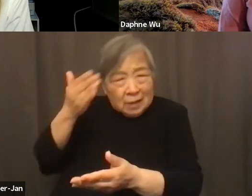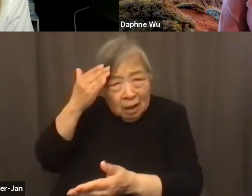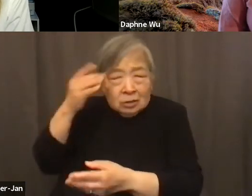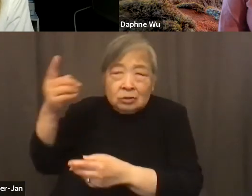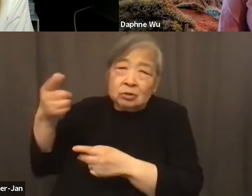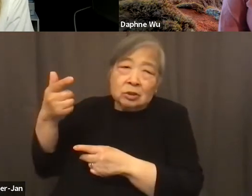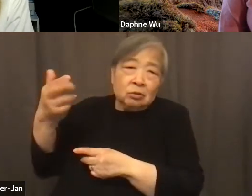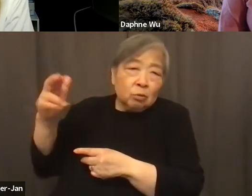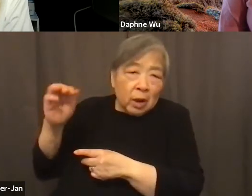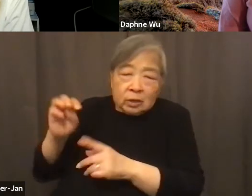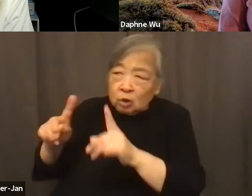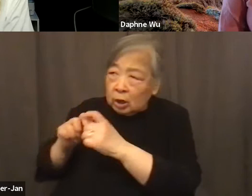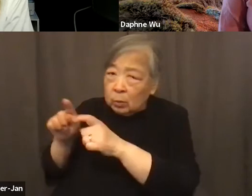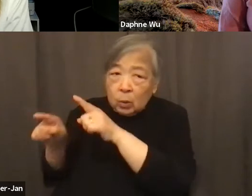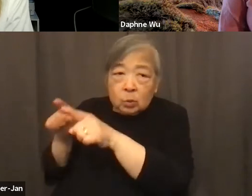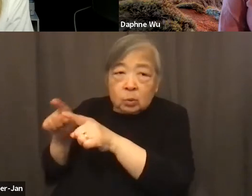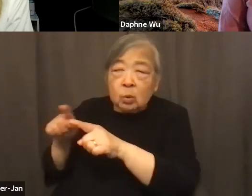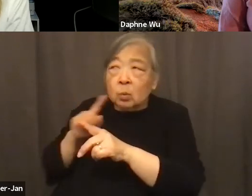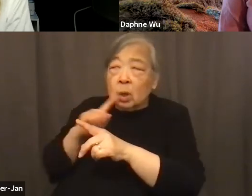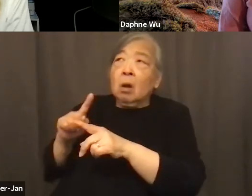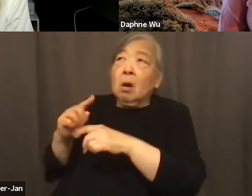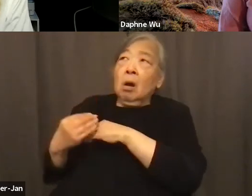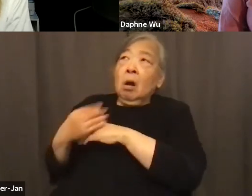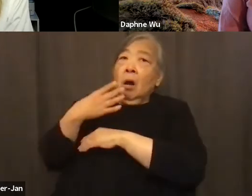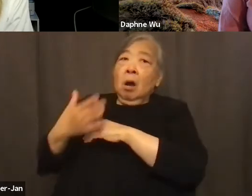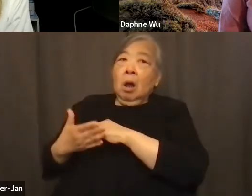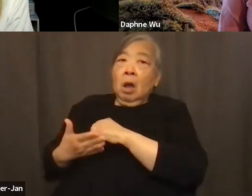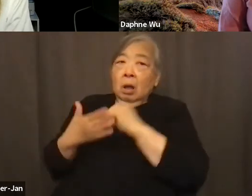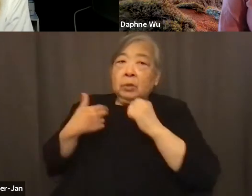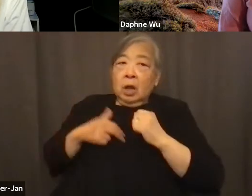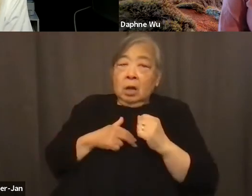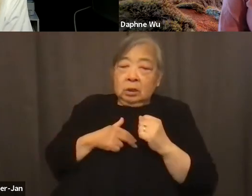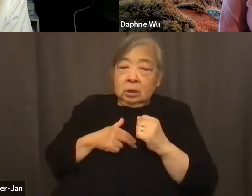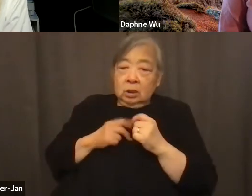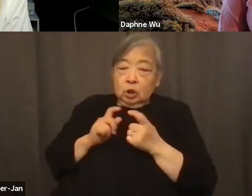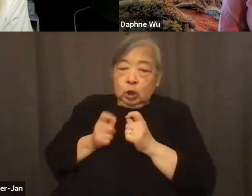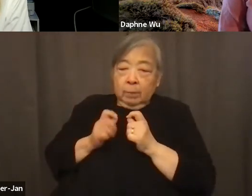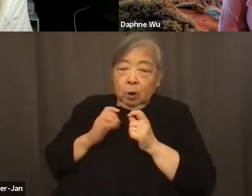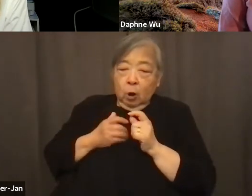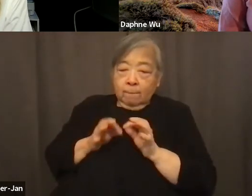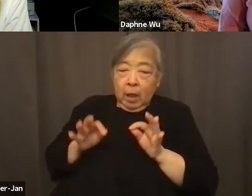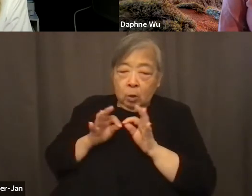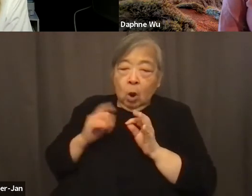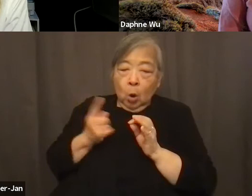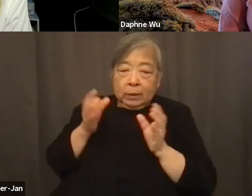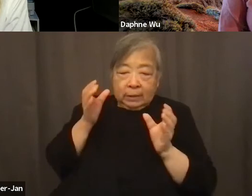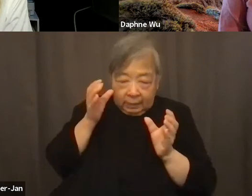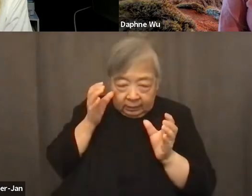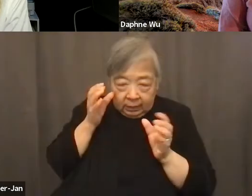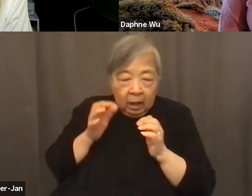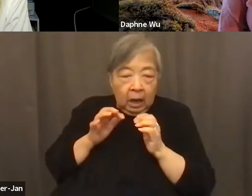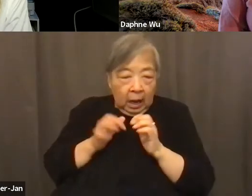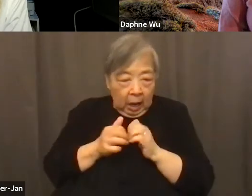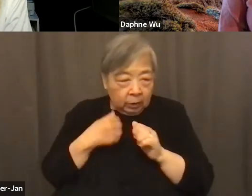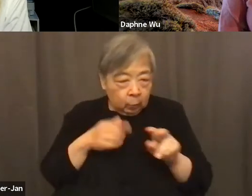And I think that that's really shaped one of our core values, like always listening and, like, how can we have our approach with empathy? And I think that's